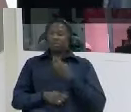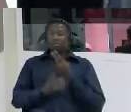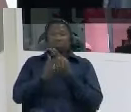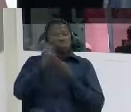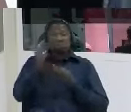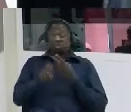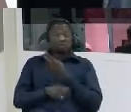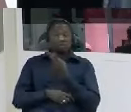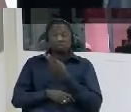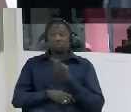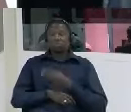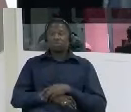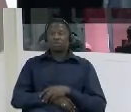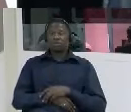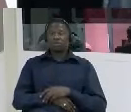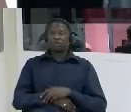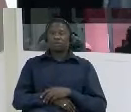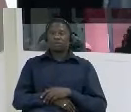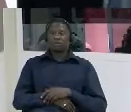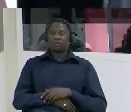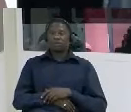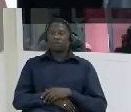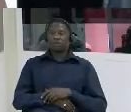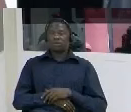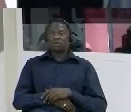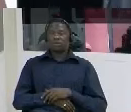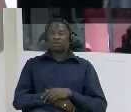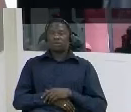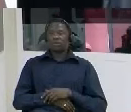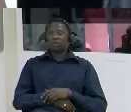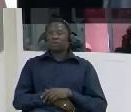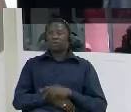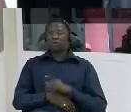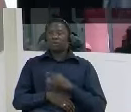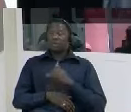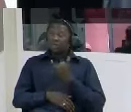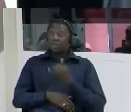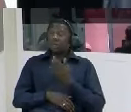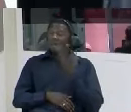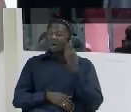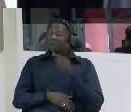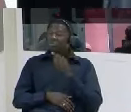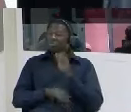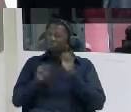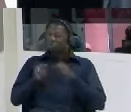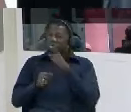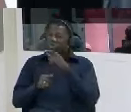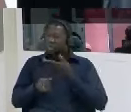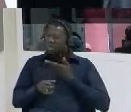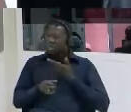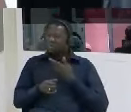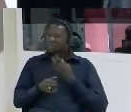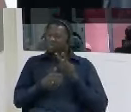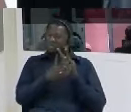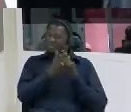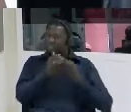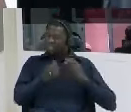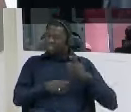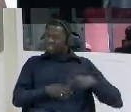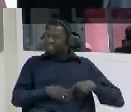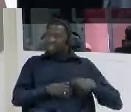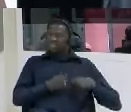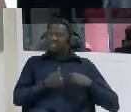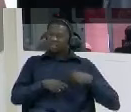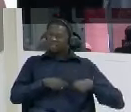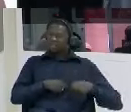yeah hopefully hopefully i have get a donor my brother my the same bro the mother and father